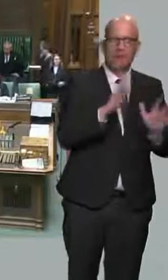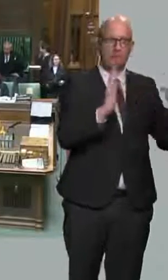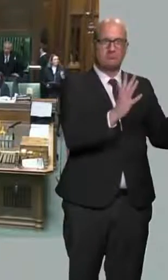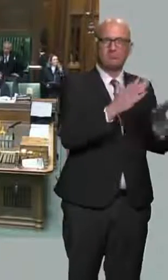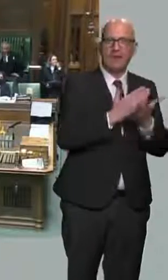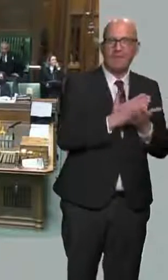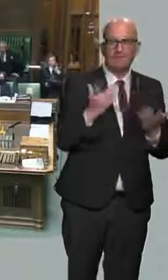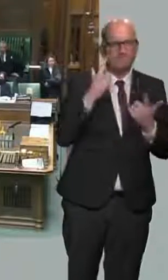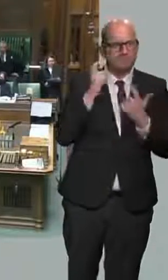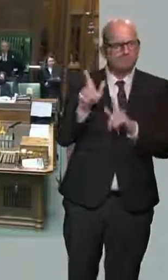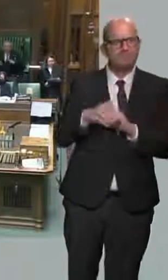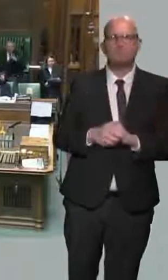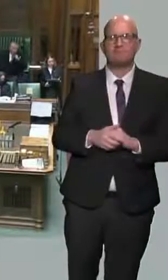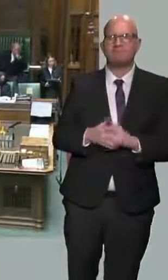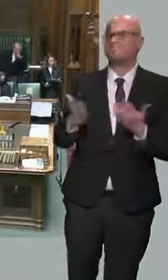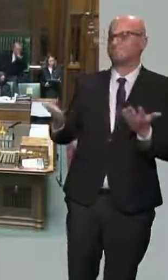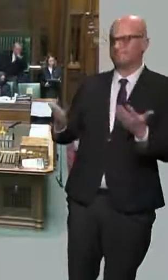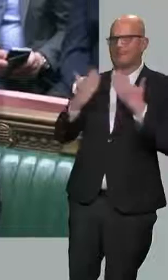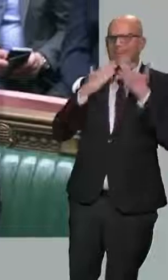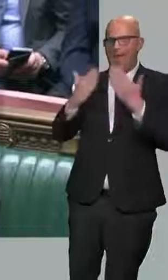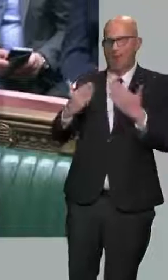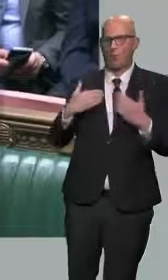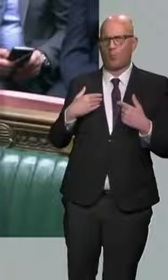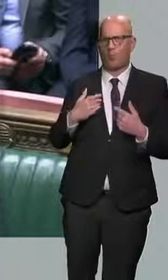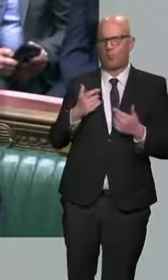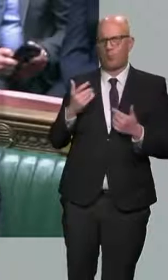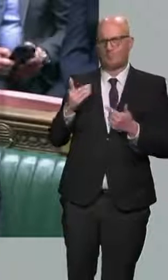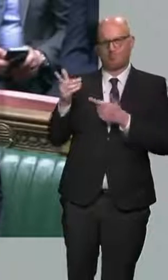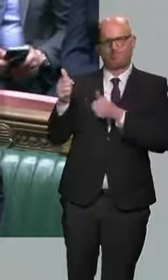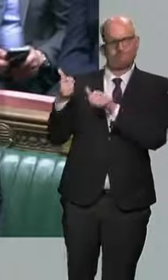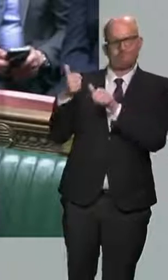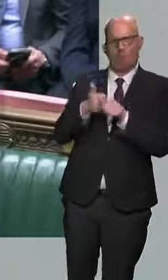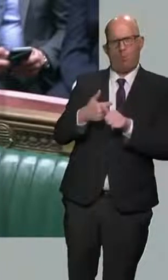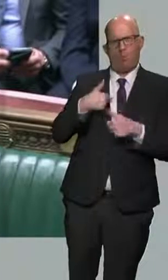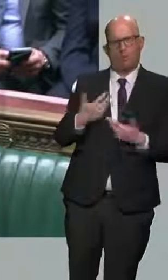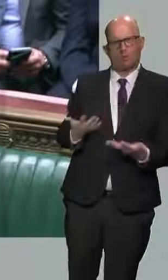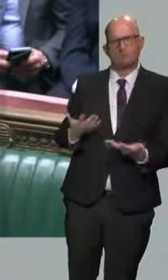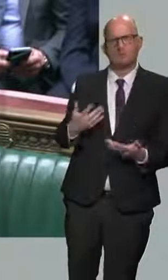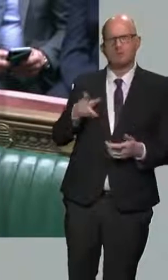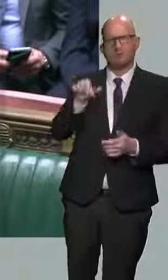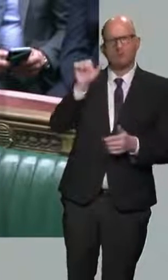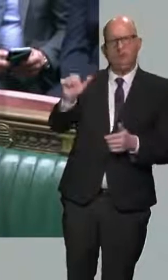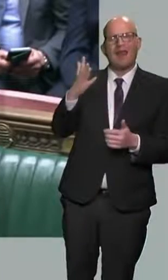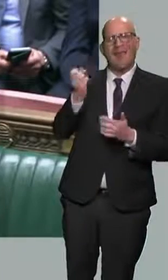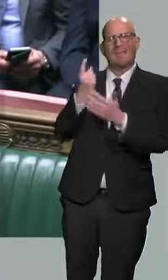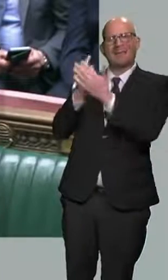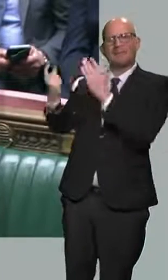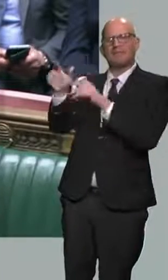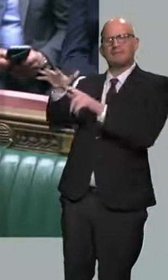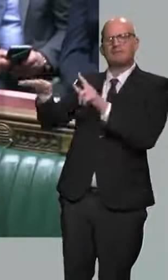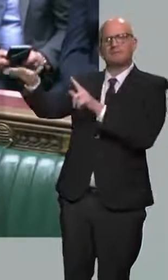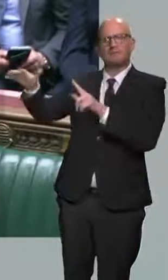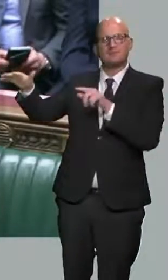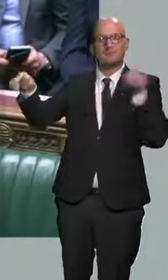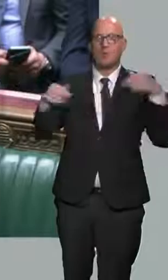Mr Speaker, I thank my hon. Friend for his support. I think he is right to highlight some of the independent commentators who have supported the policies